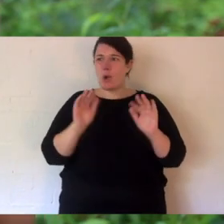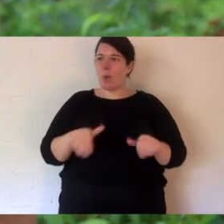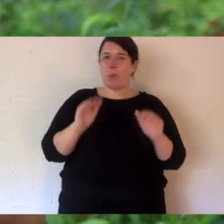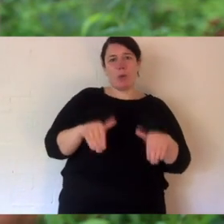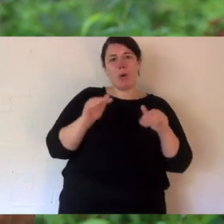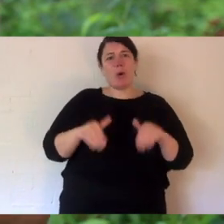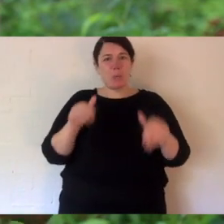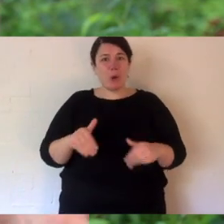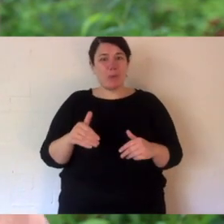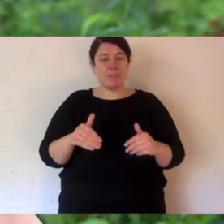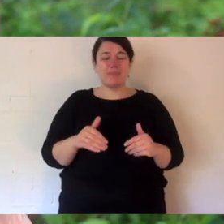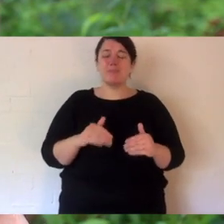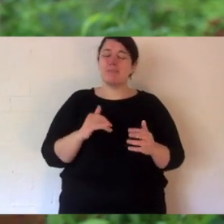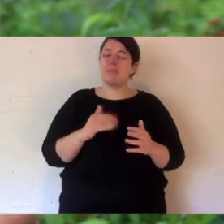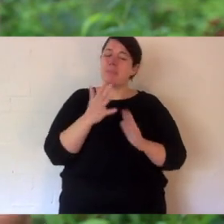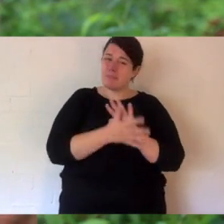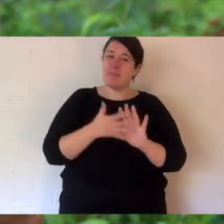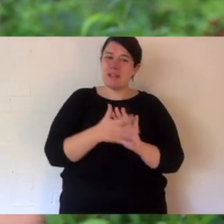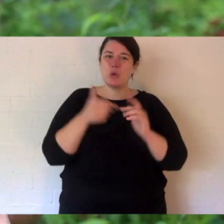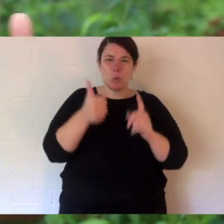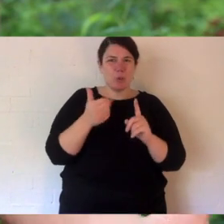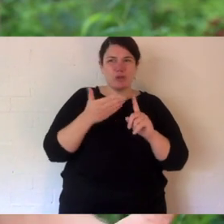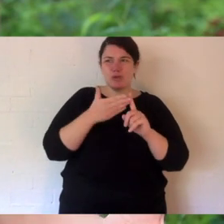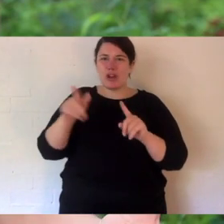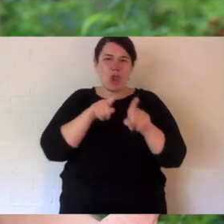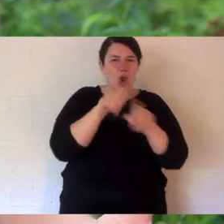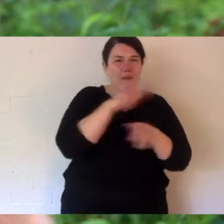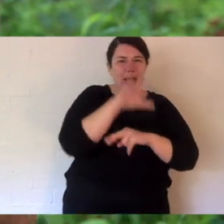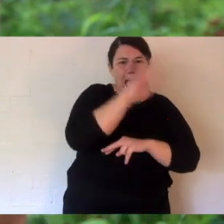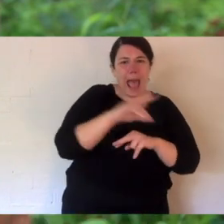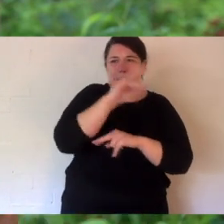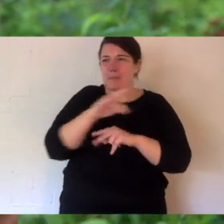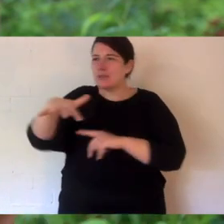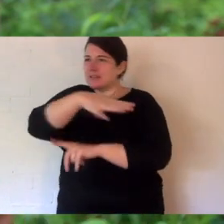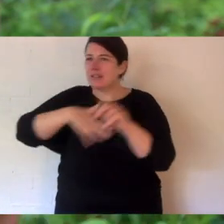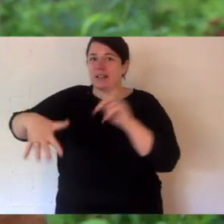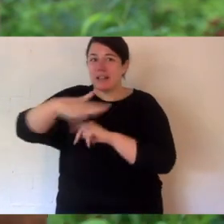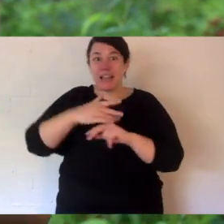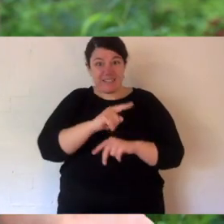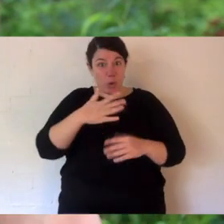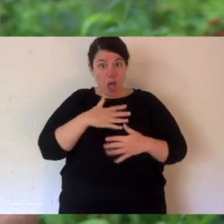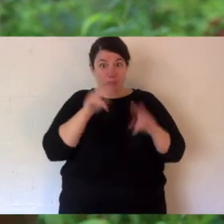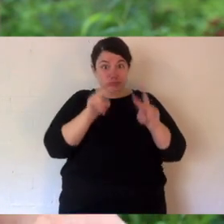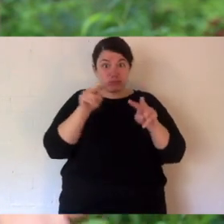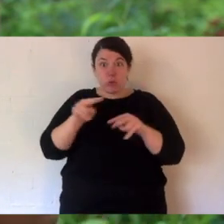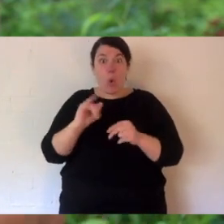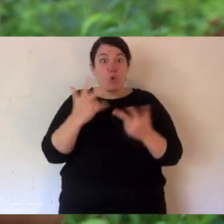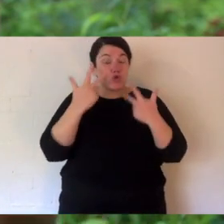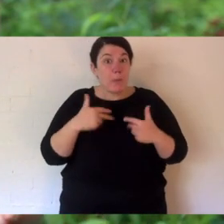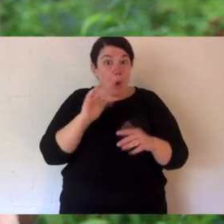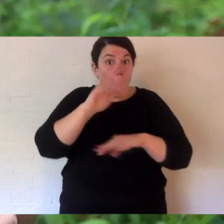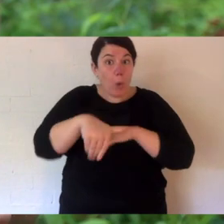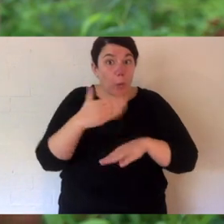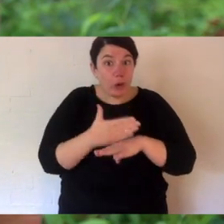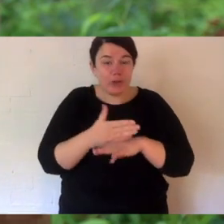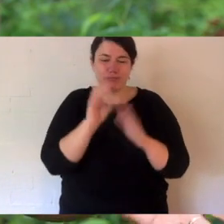moment, like you probably do too. So this is a great distraction for us, and hopefully you. If you like what you've seen or want to show me